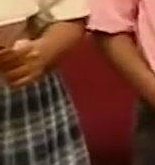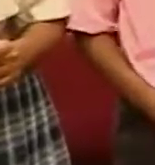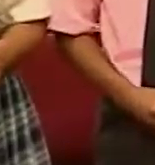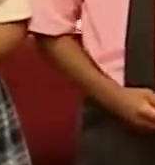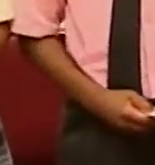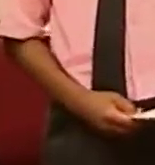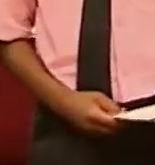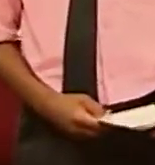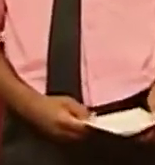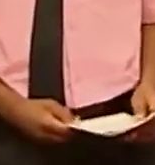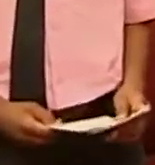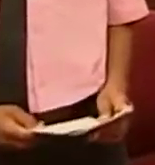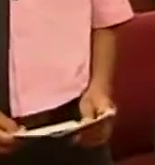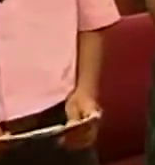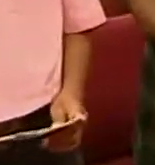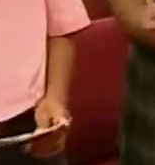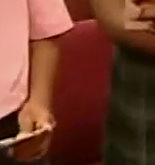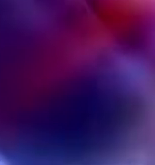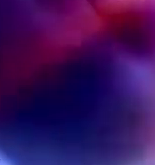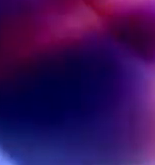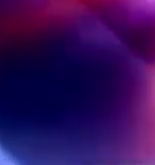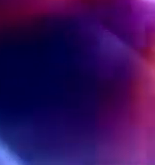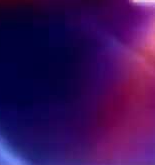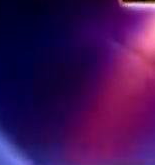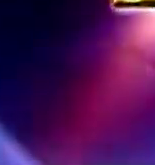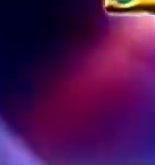Tonight Weekend Edition starts right now.